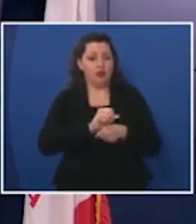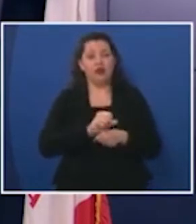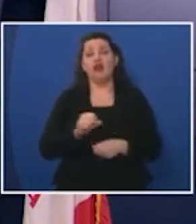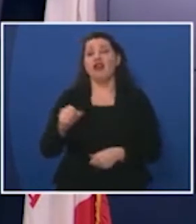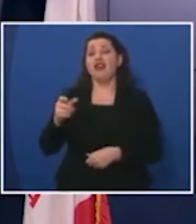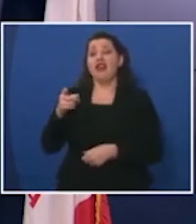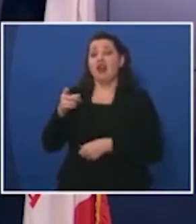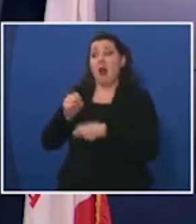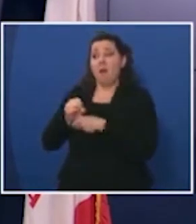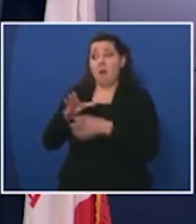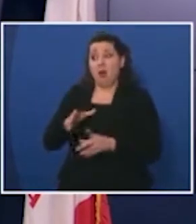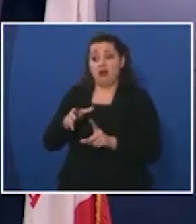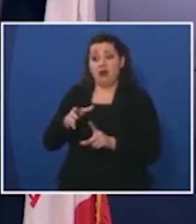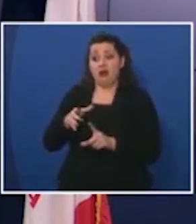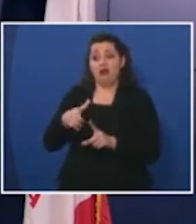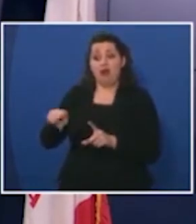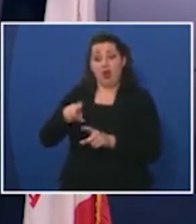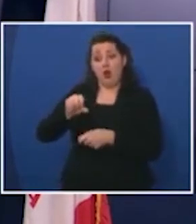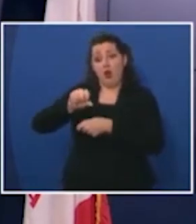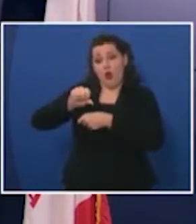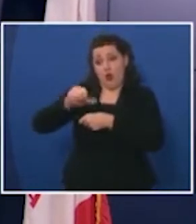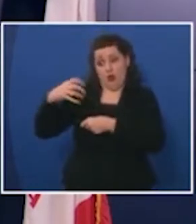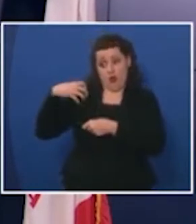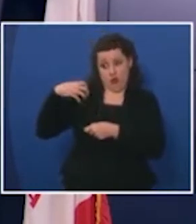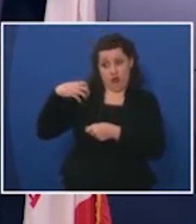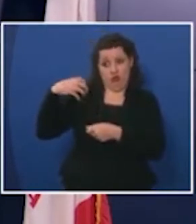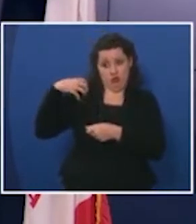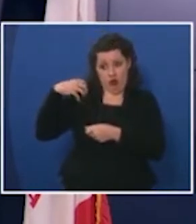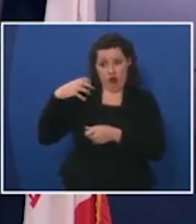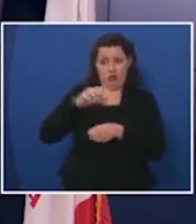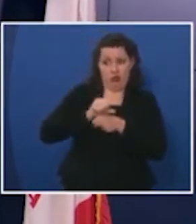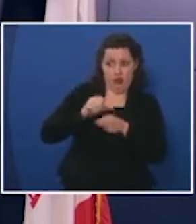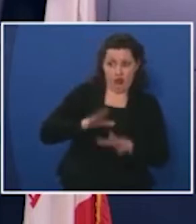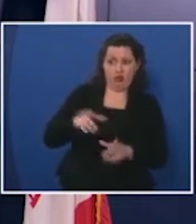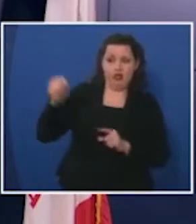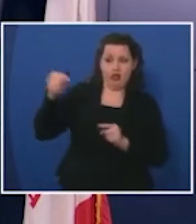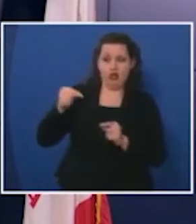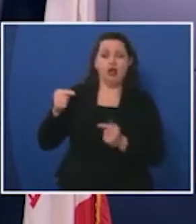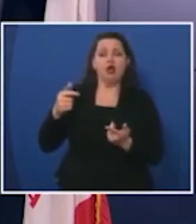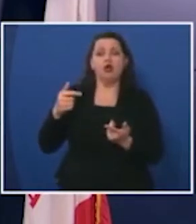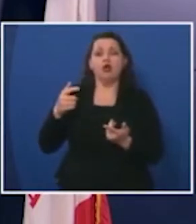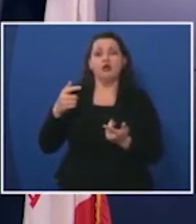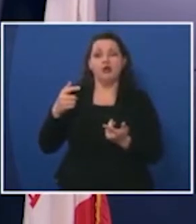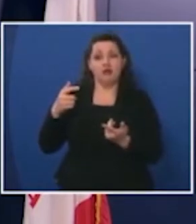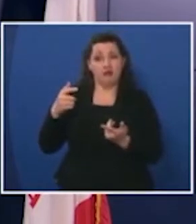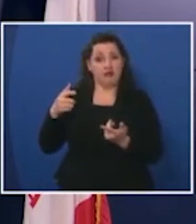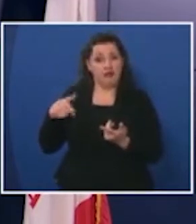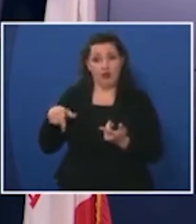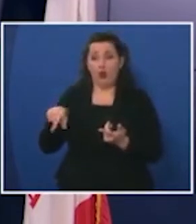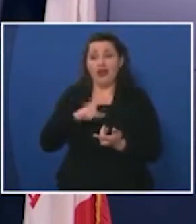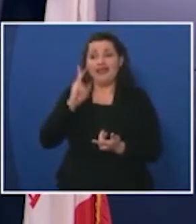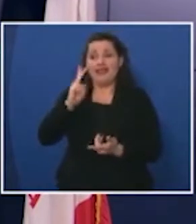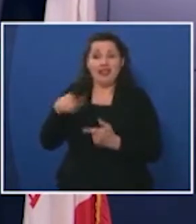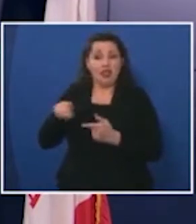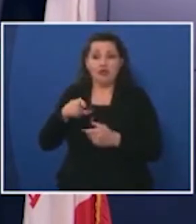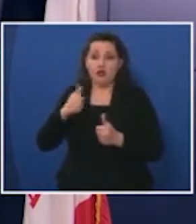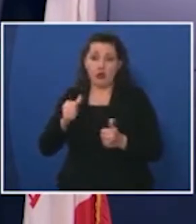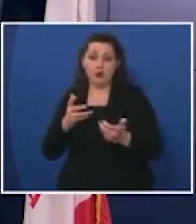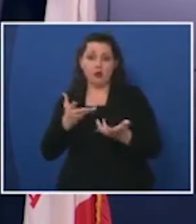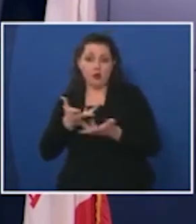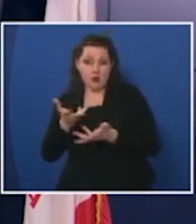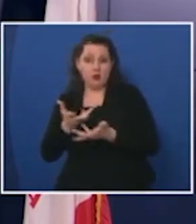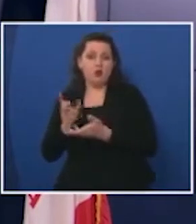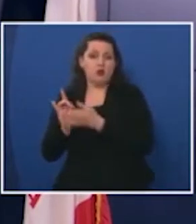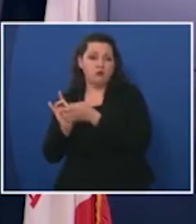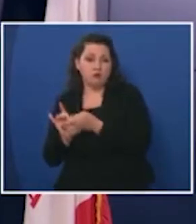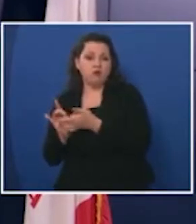work an employee and the employer as we've seen they're trying to be very accommodating working with their